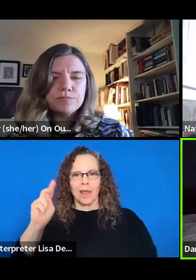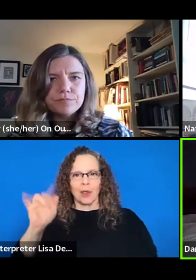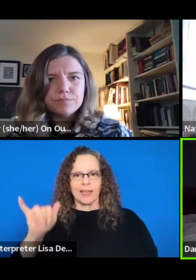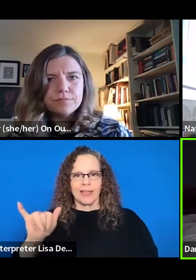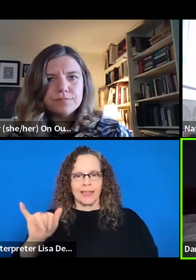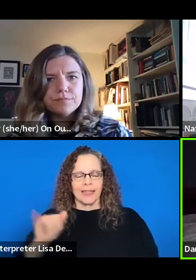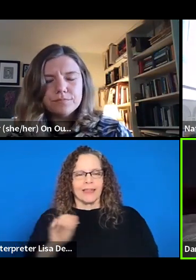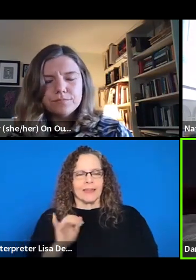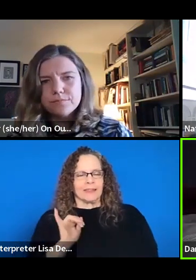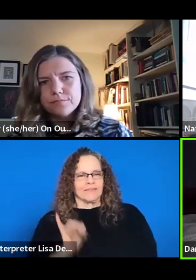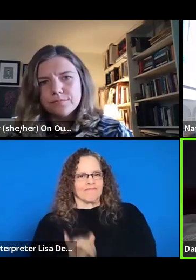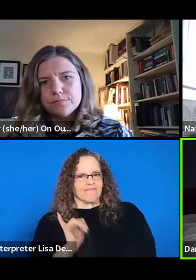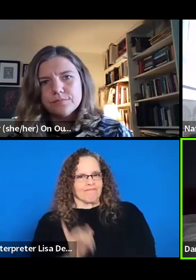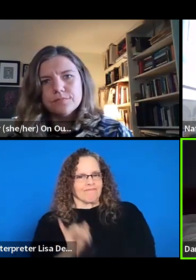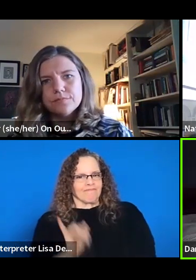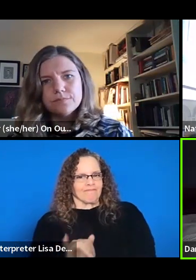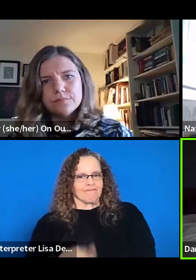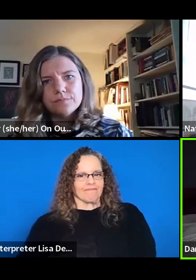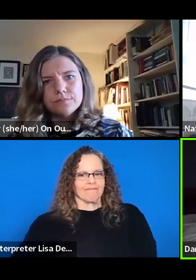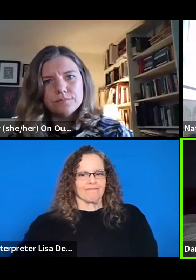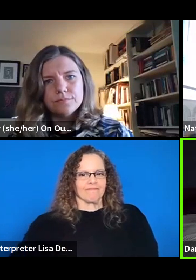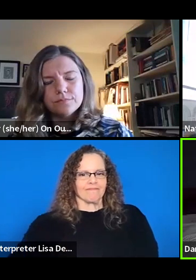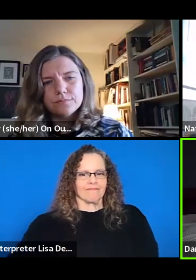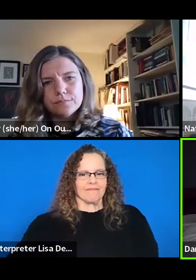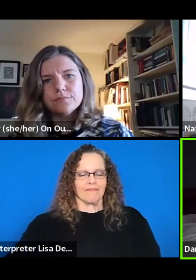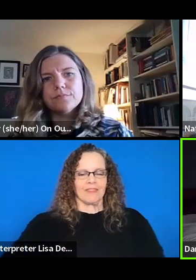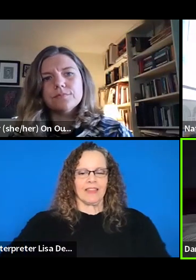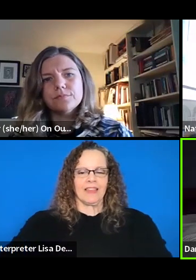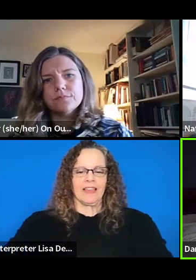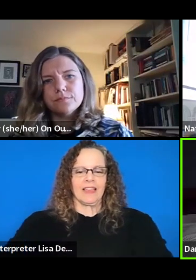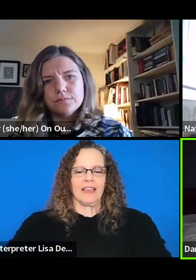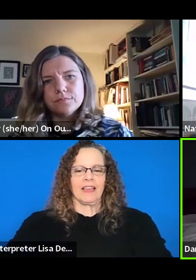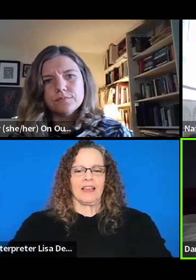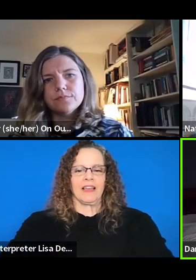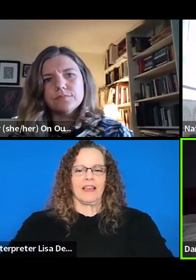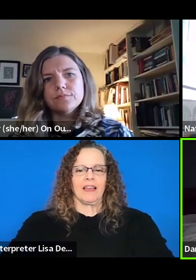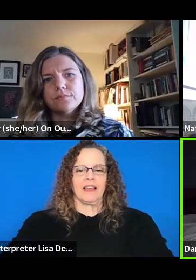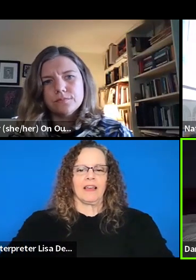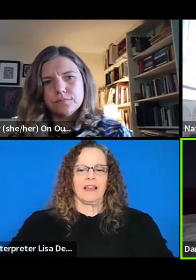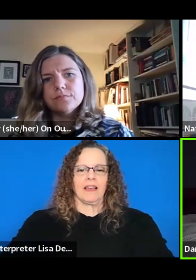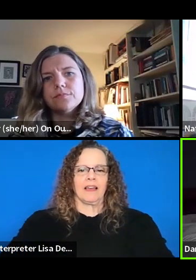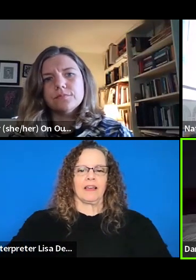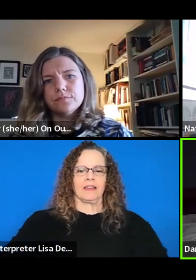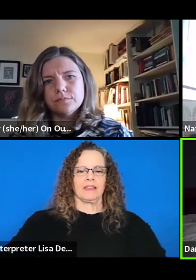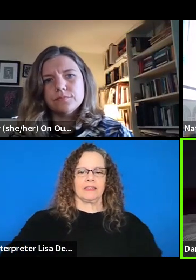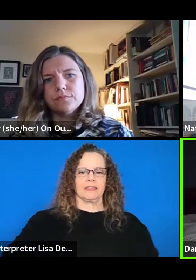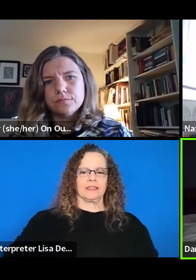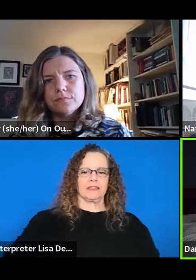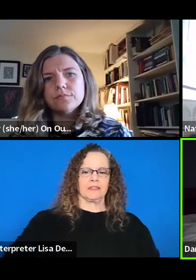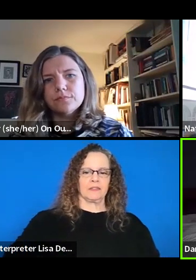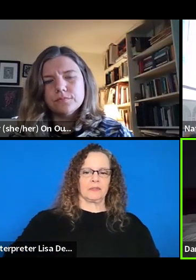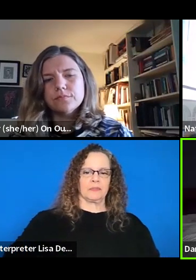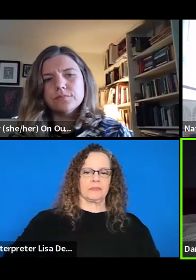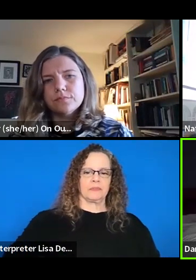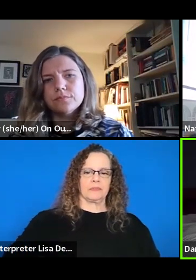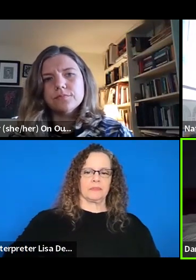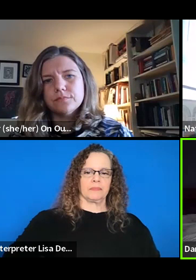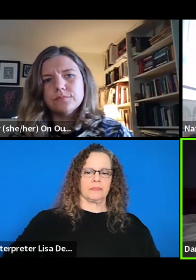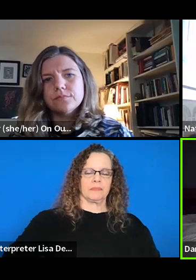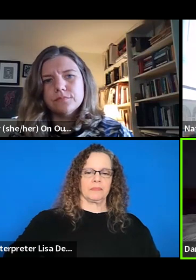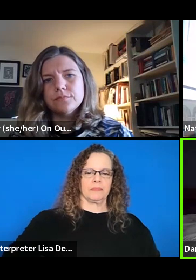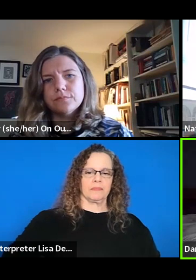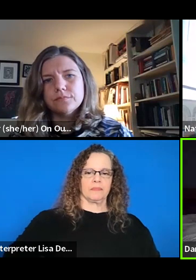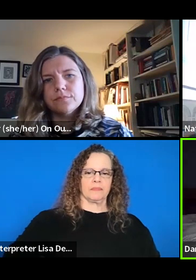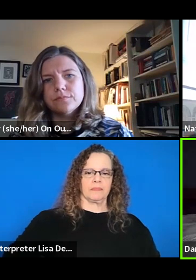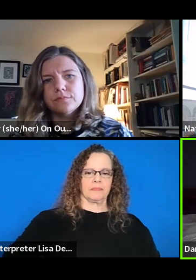money, we're having to create these much more formal policies and systems for what pay equity actually means to us. But we're also really getting